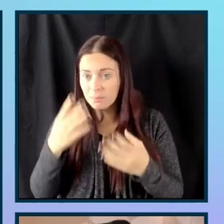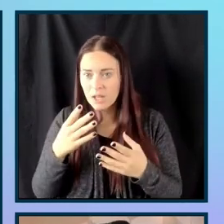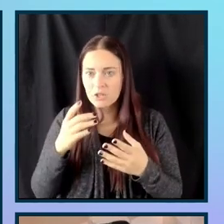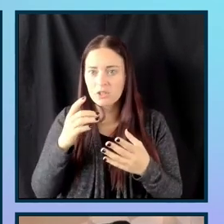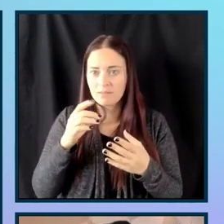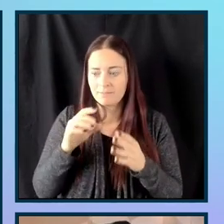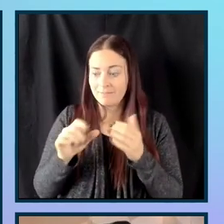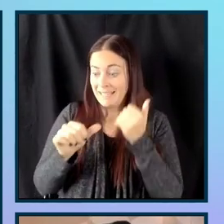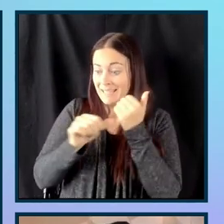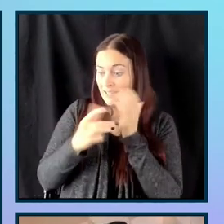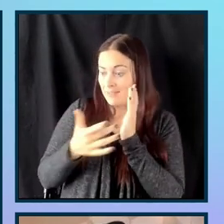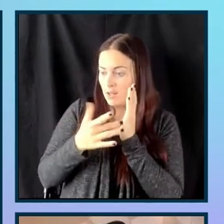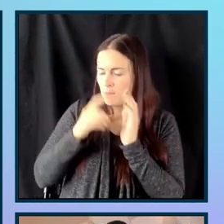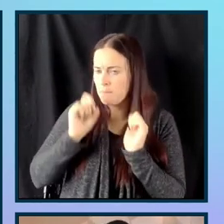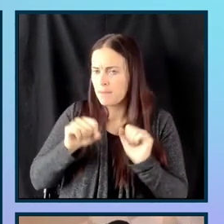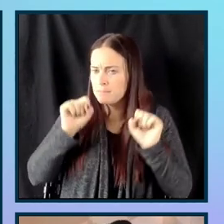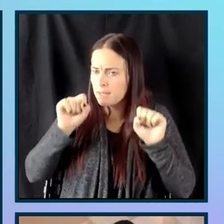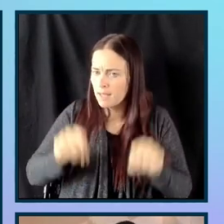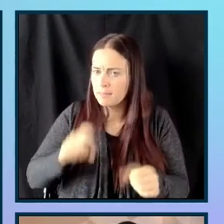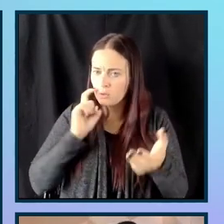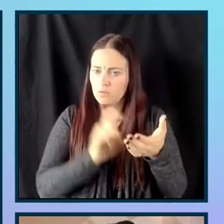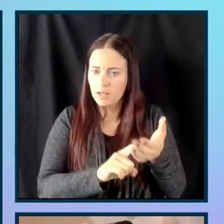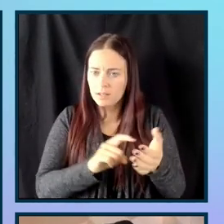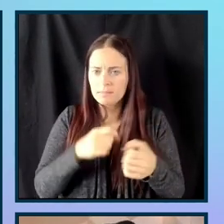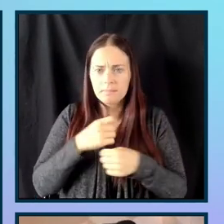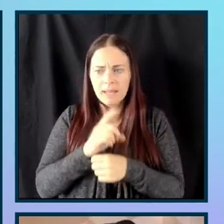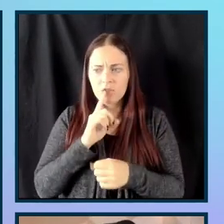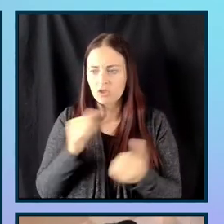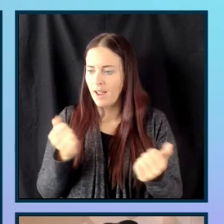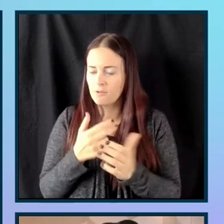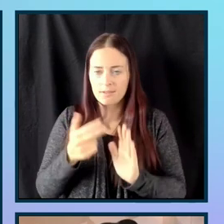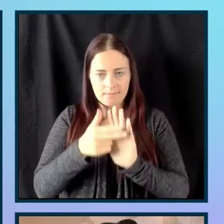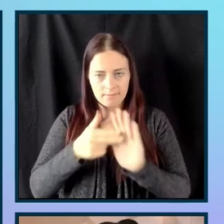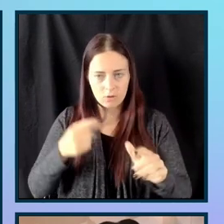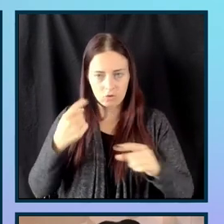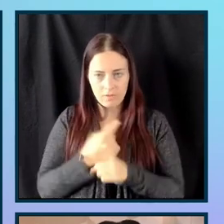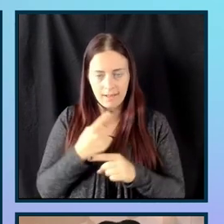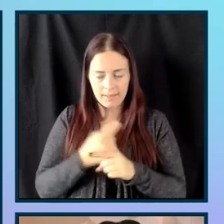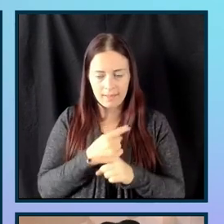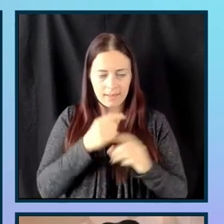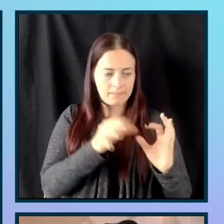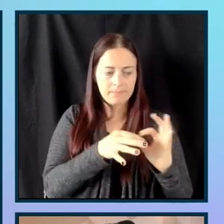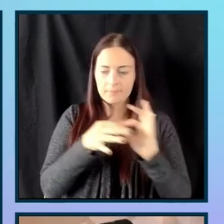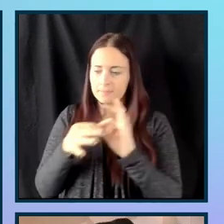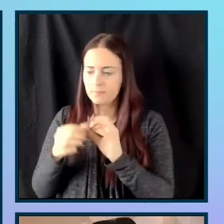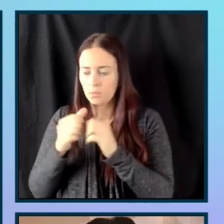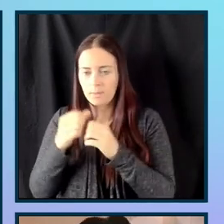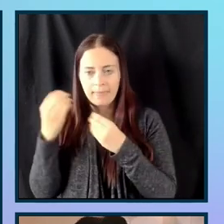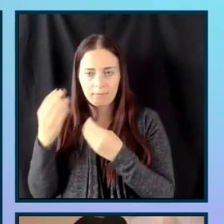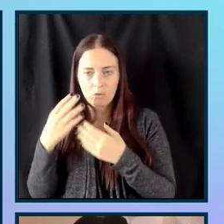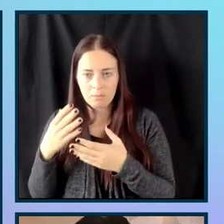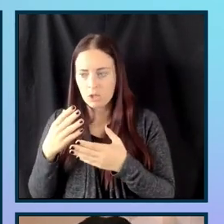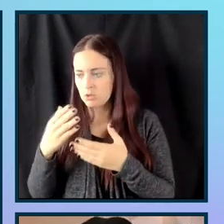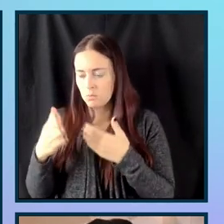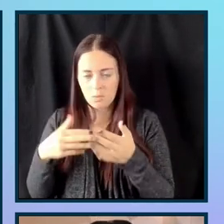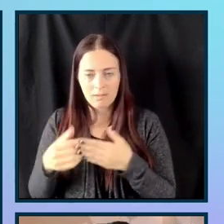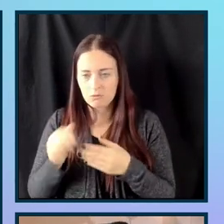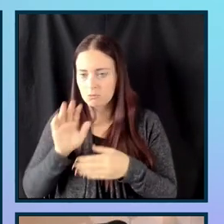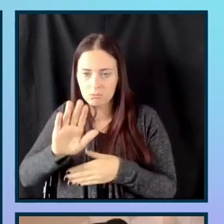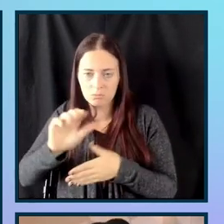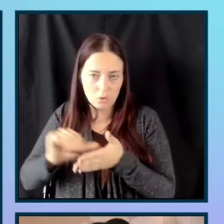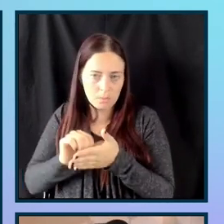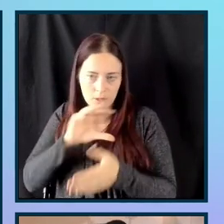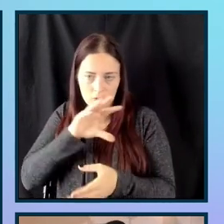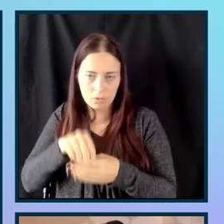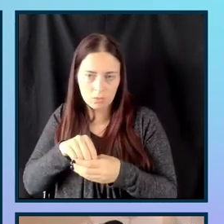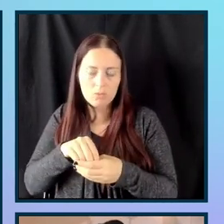And we can do that by ensuring that everything is properly named and paired with information that is on the page. And there are a couple of aria attributes that can